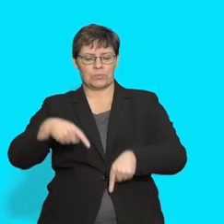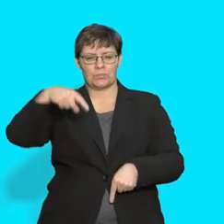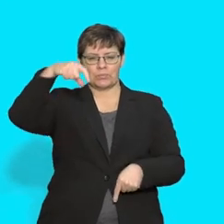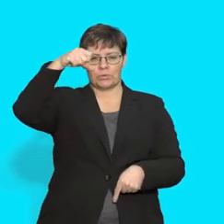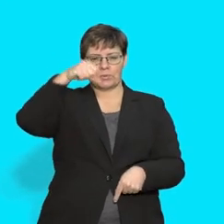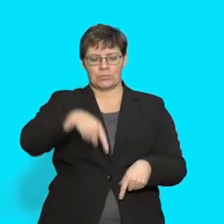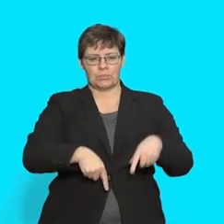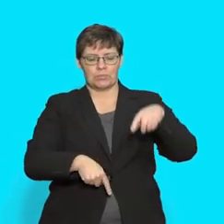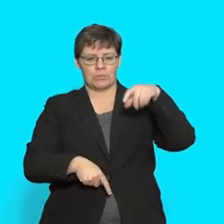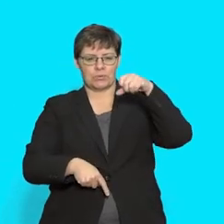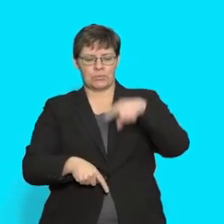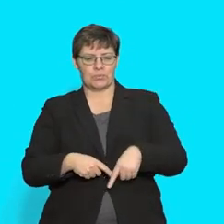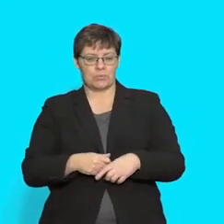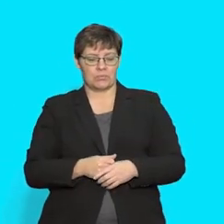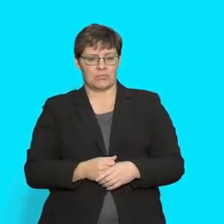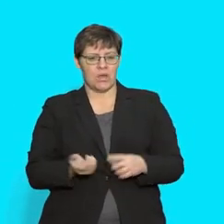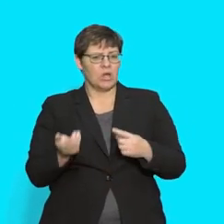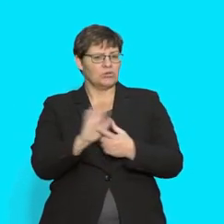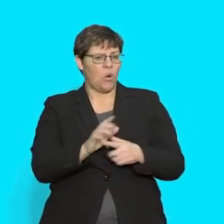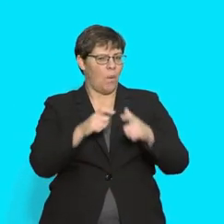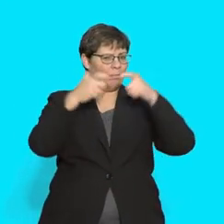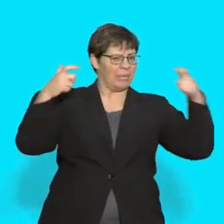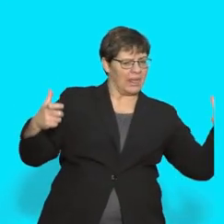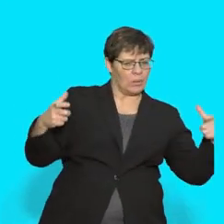Show me if it is big or small